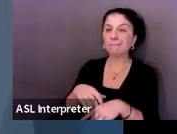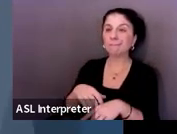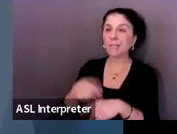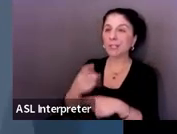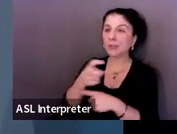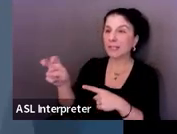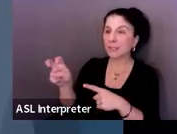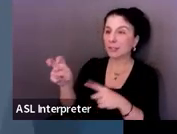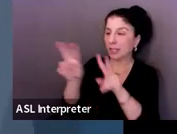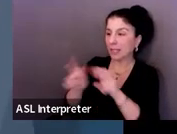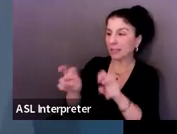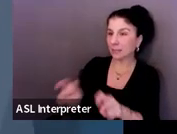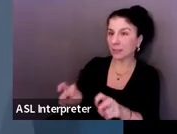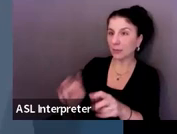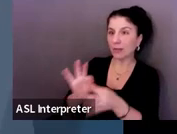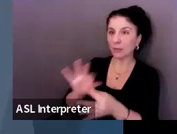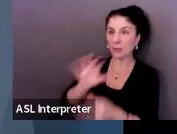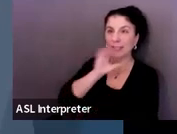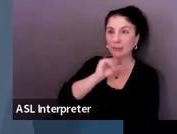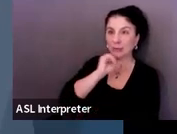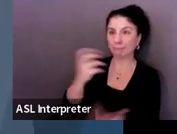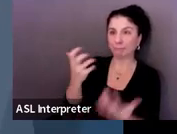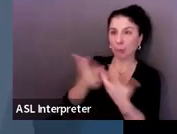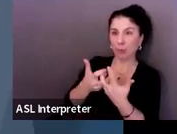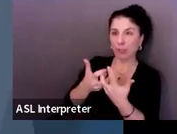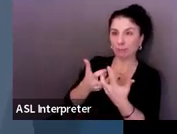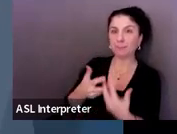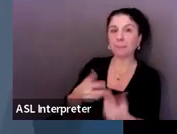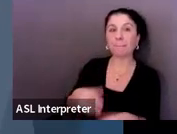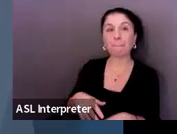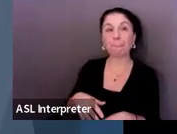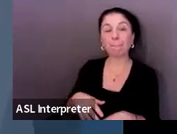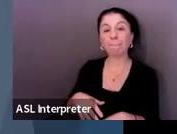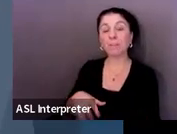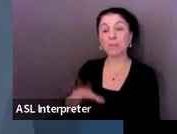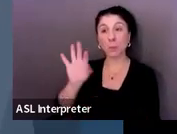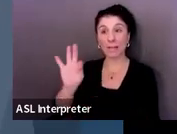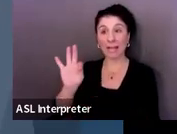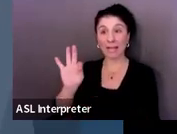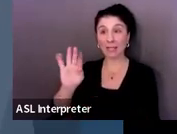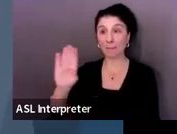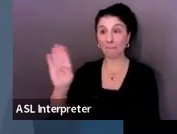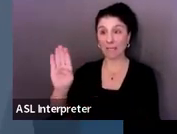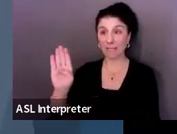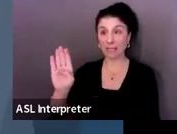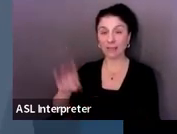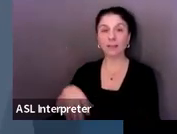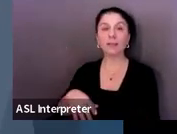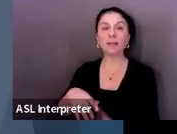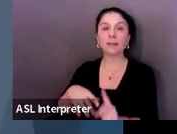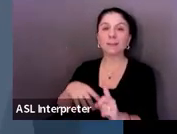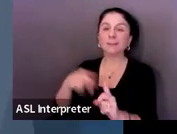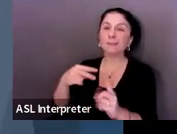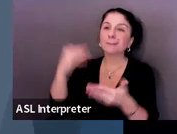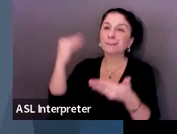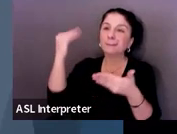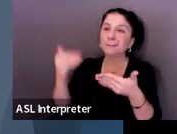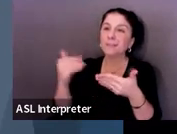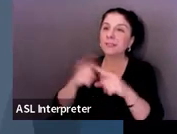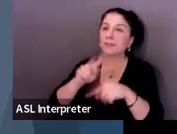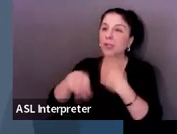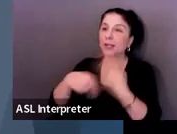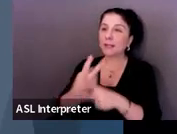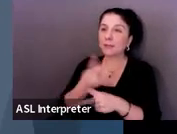those age appropriate transition assessments. And so in nine B, we would expect to see a list of transition assessments